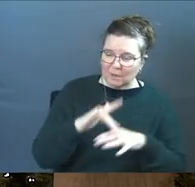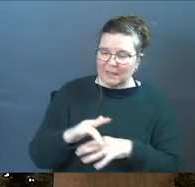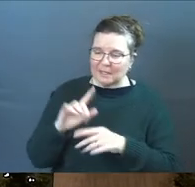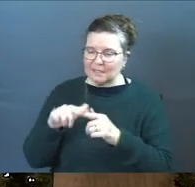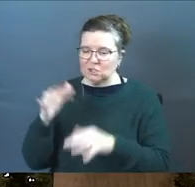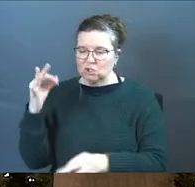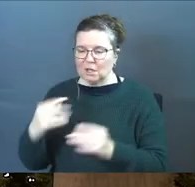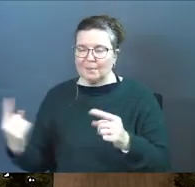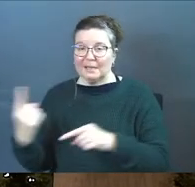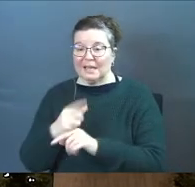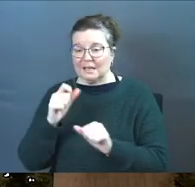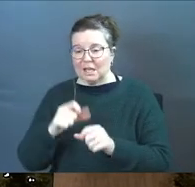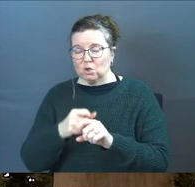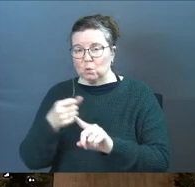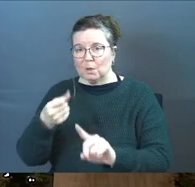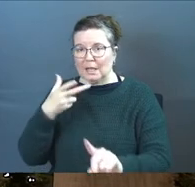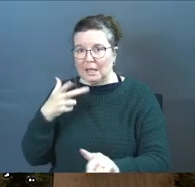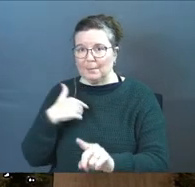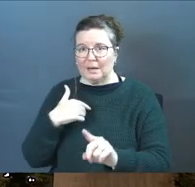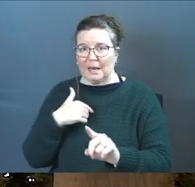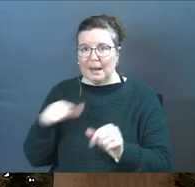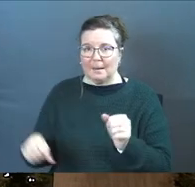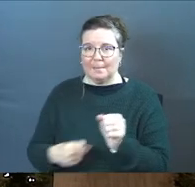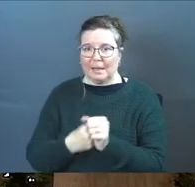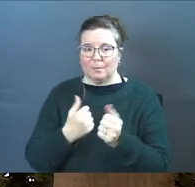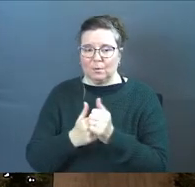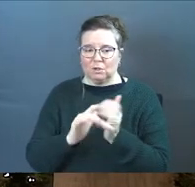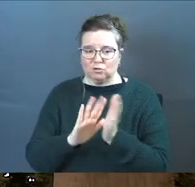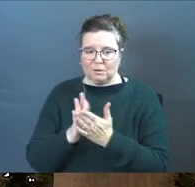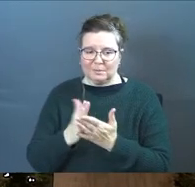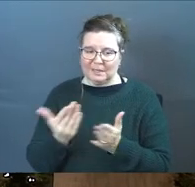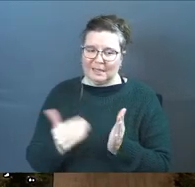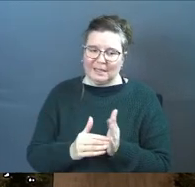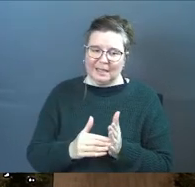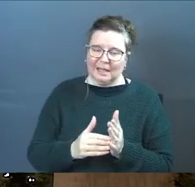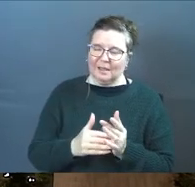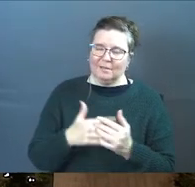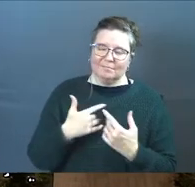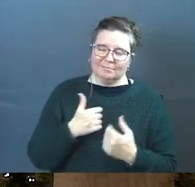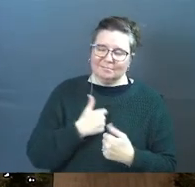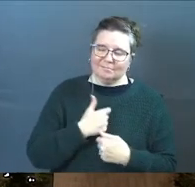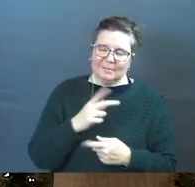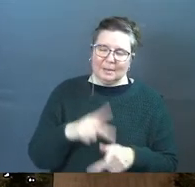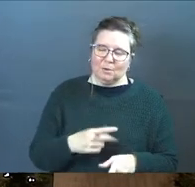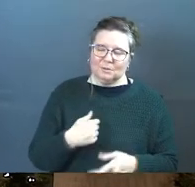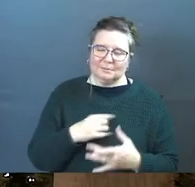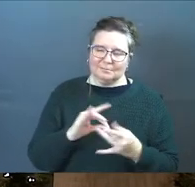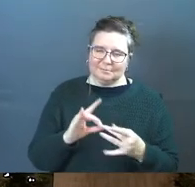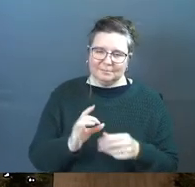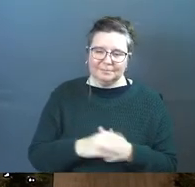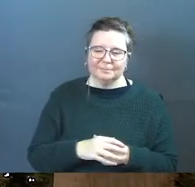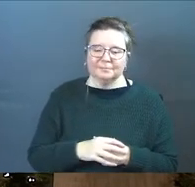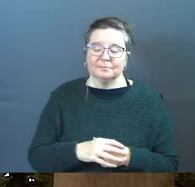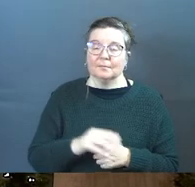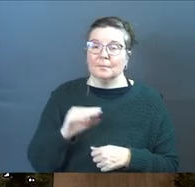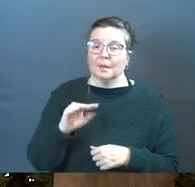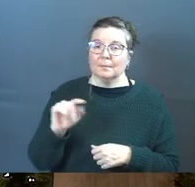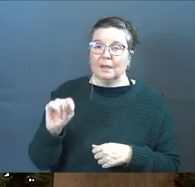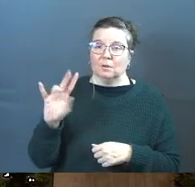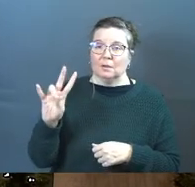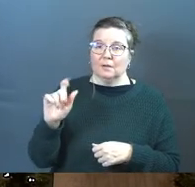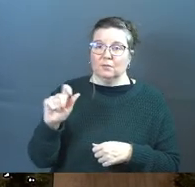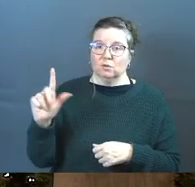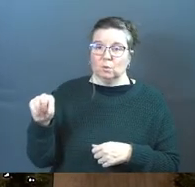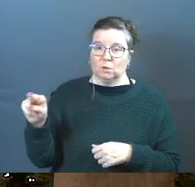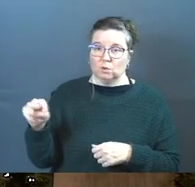until judgment day could you elaborate and back it up with scripture again the boldness of this person I just love it Matthew 7